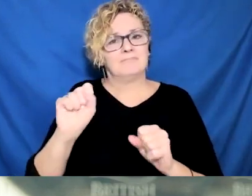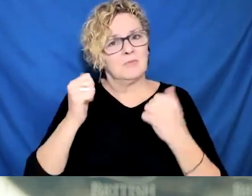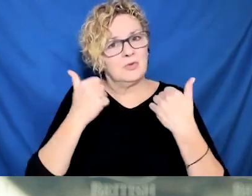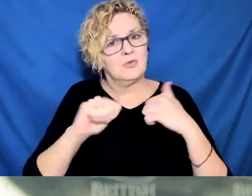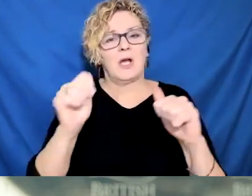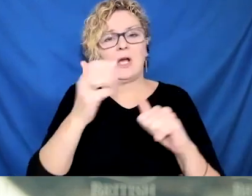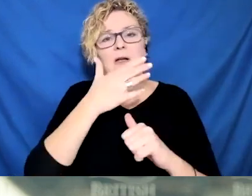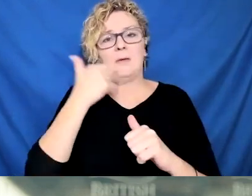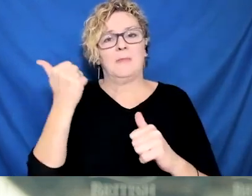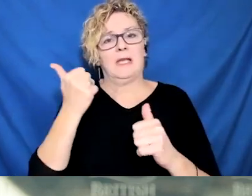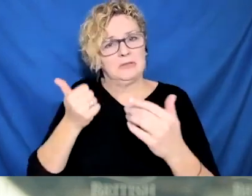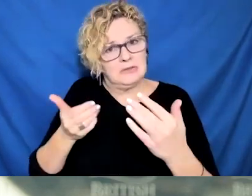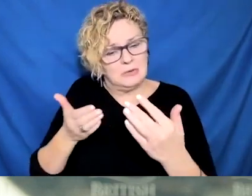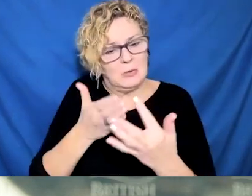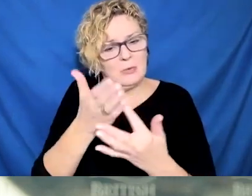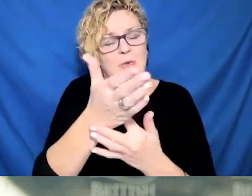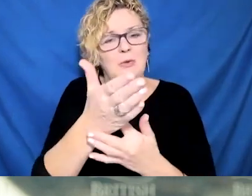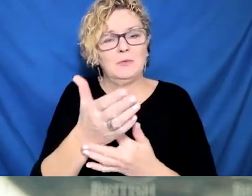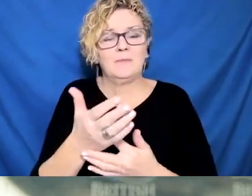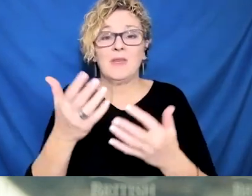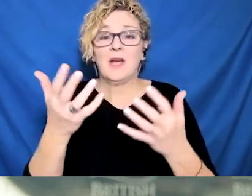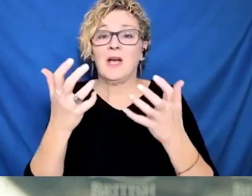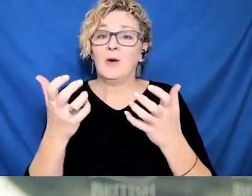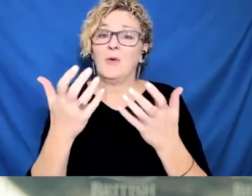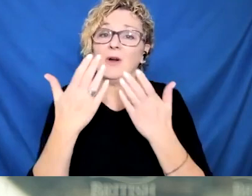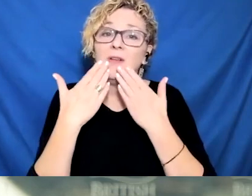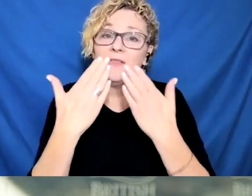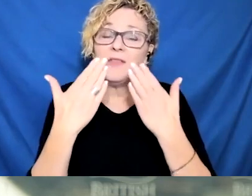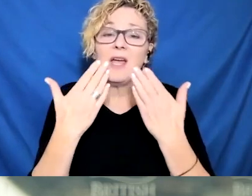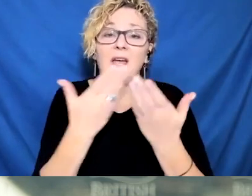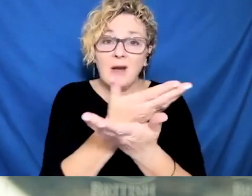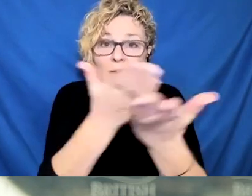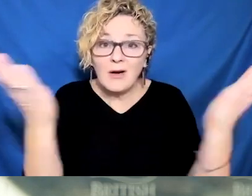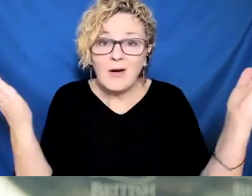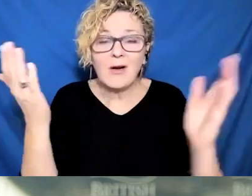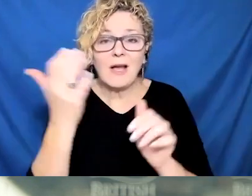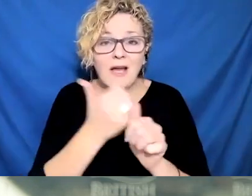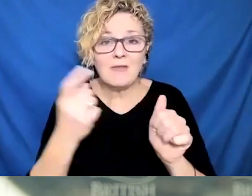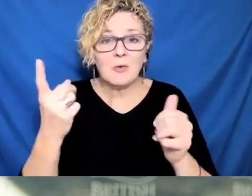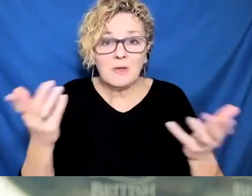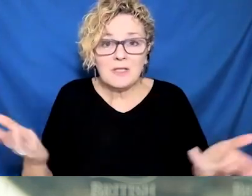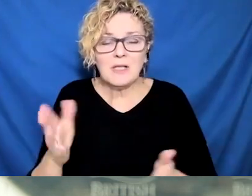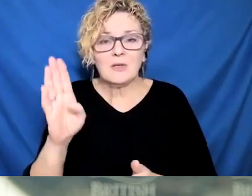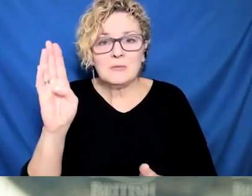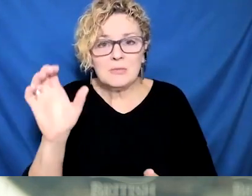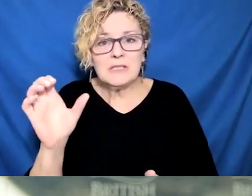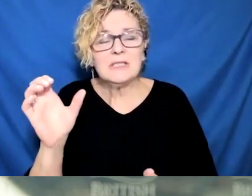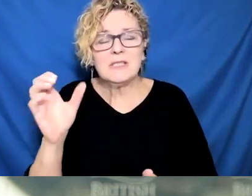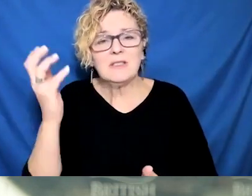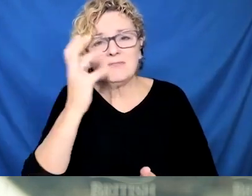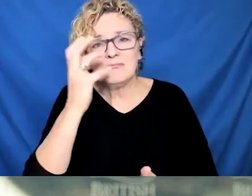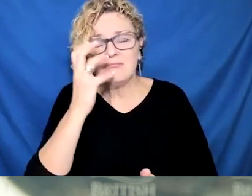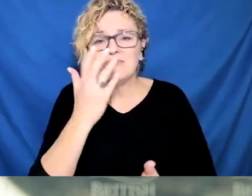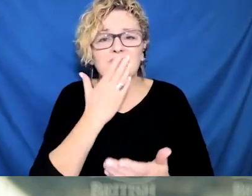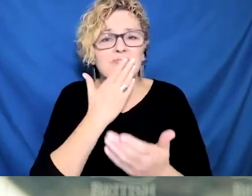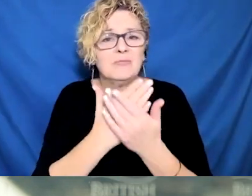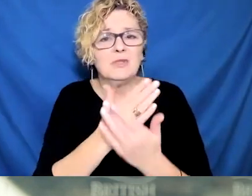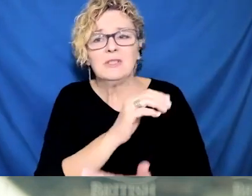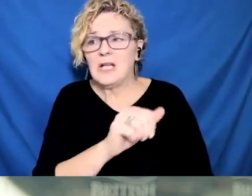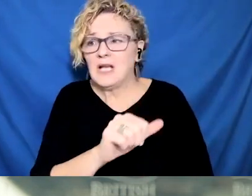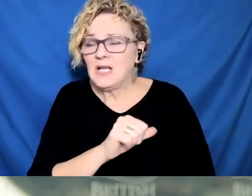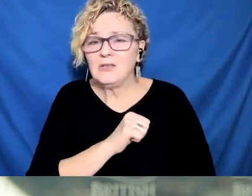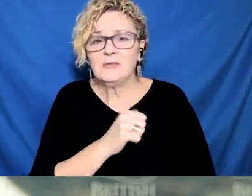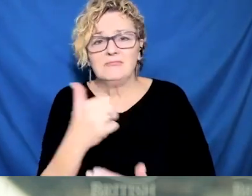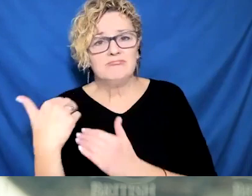and the booster dose. Without the booster dose, my risk of hospitalization would be twice as high. And this is true